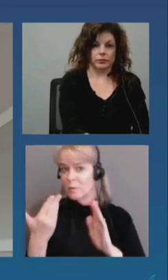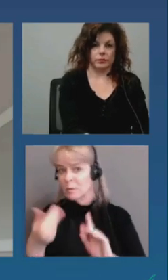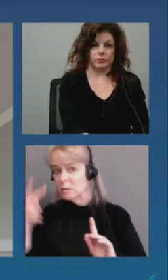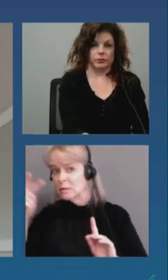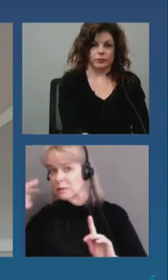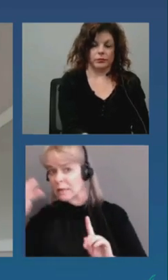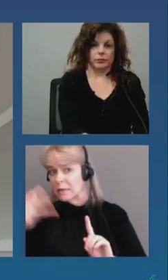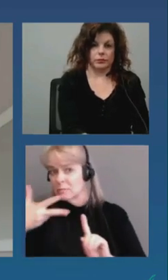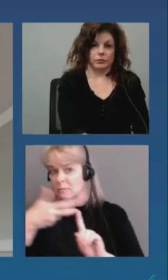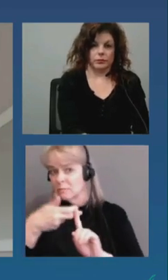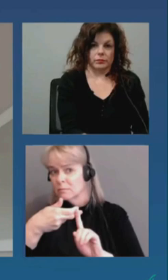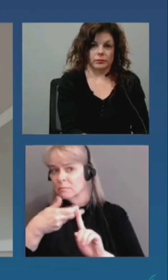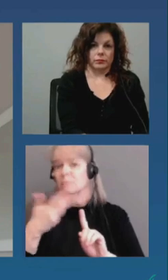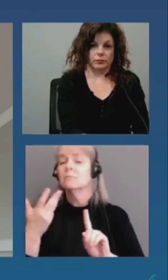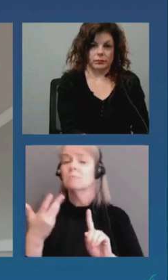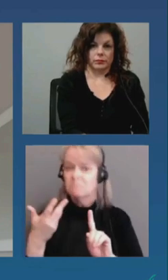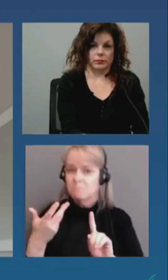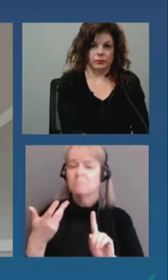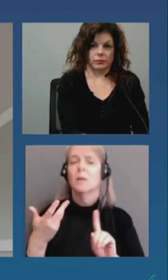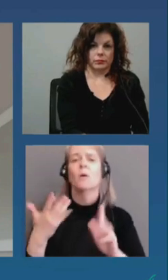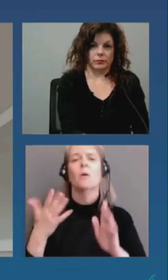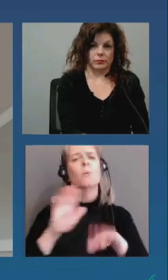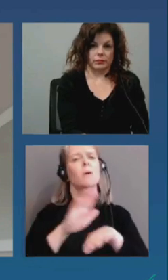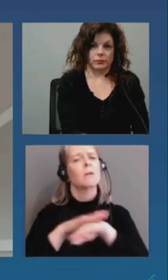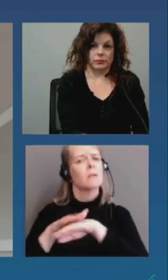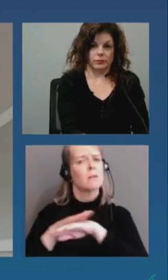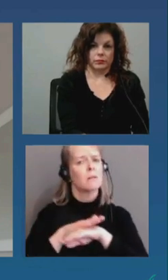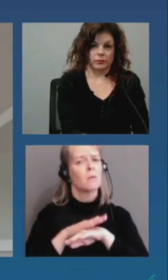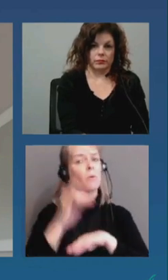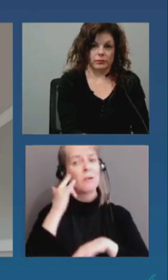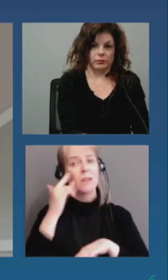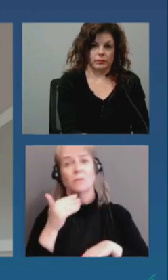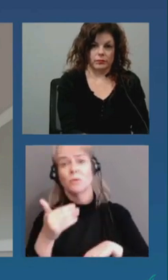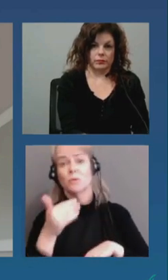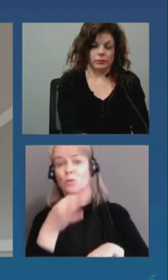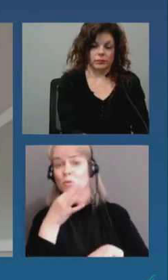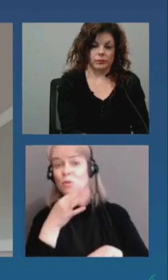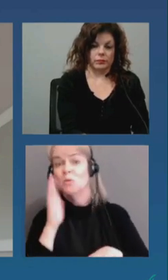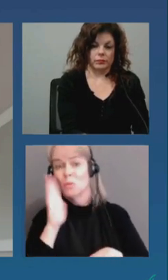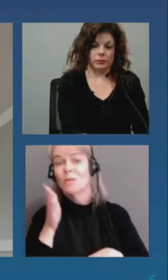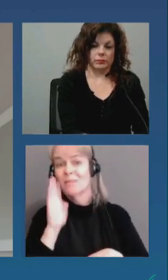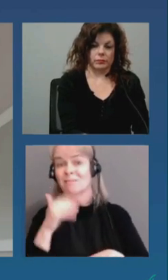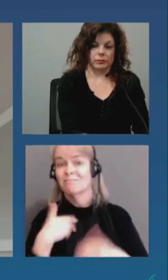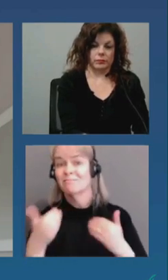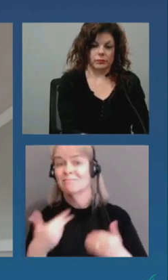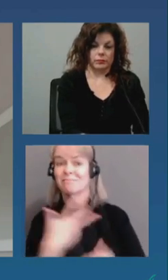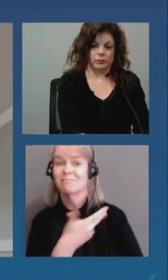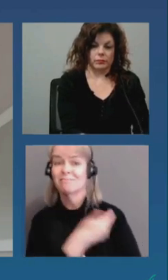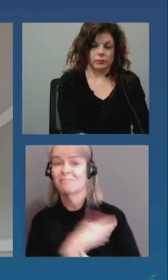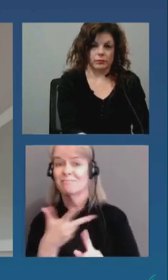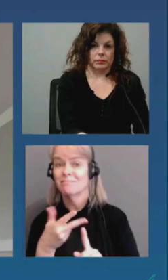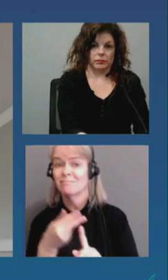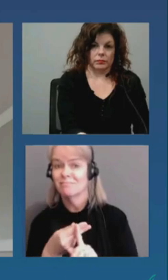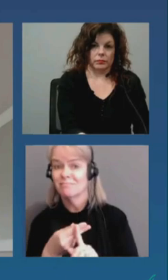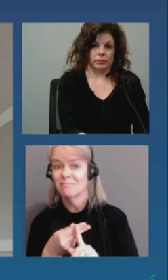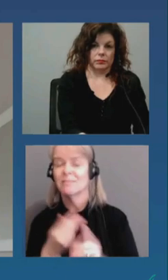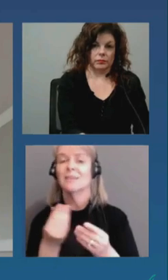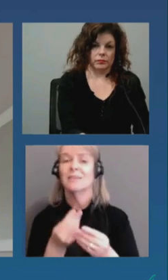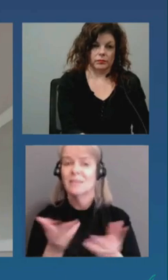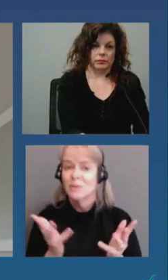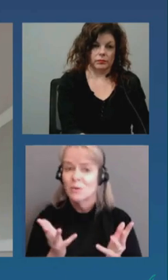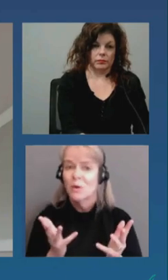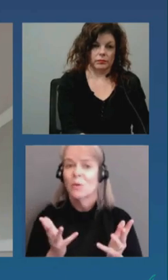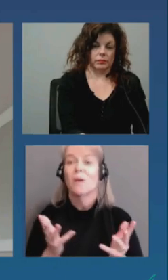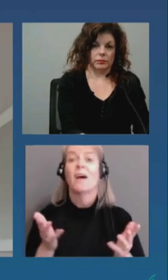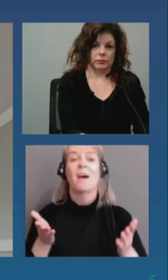want to speak to people who will be receiving a vaccine soon. To let you know that we all do after we're